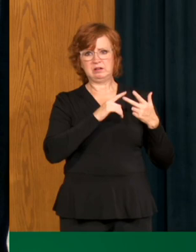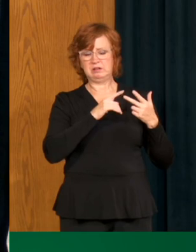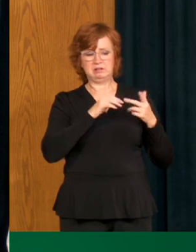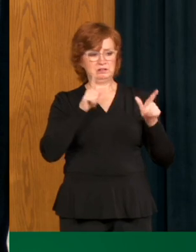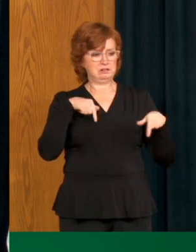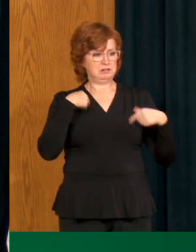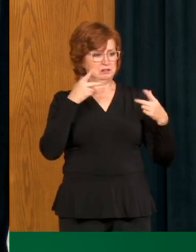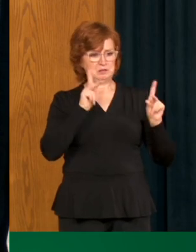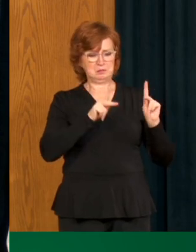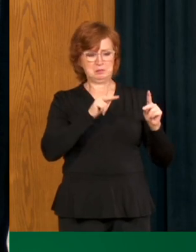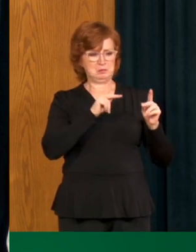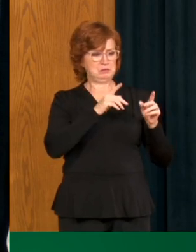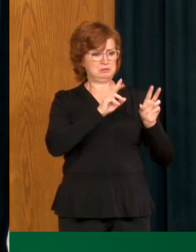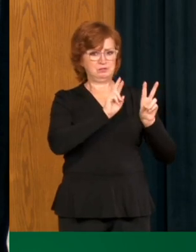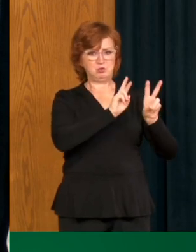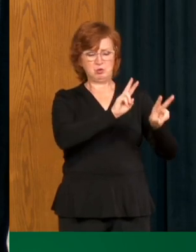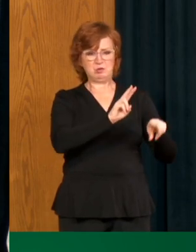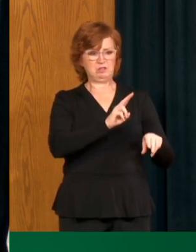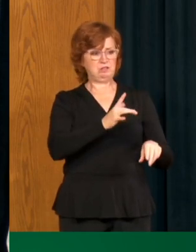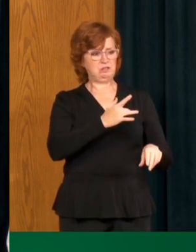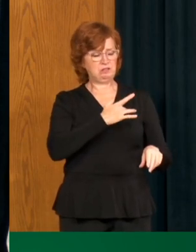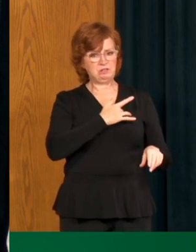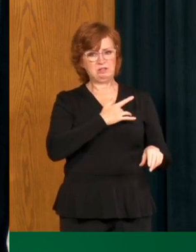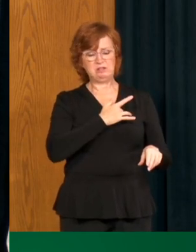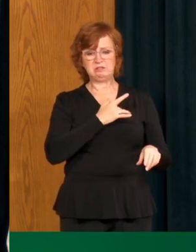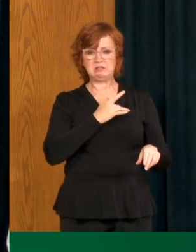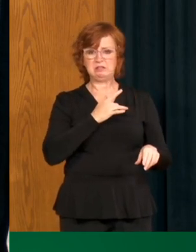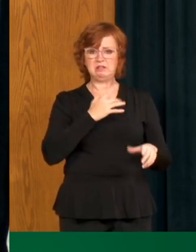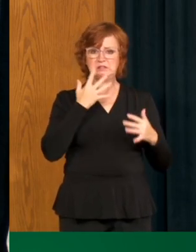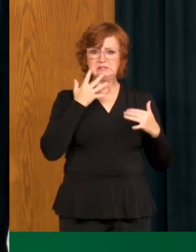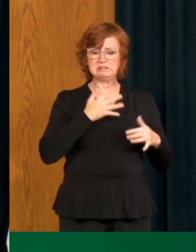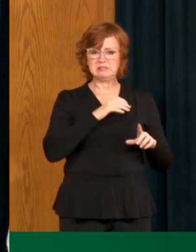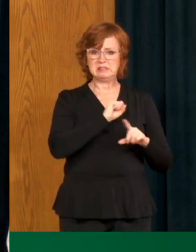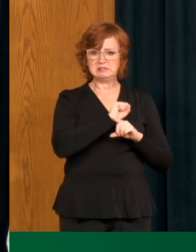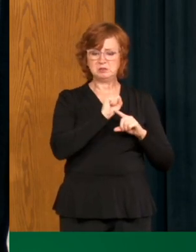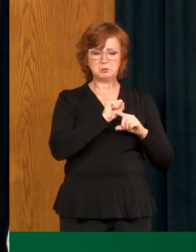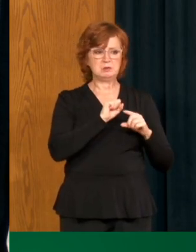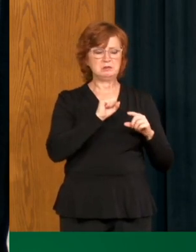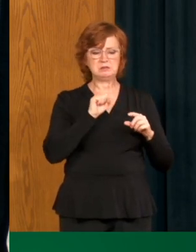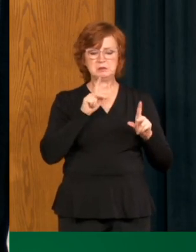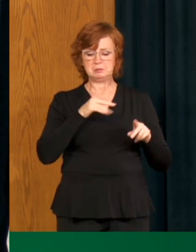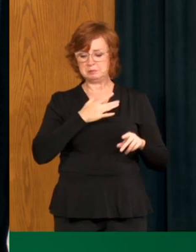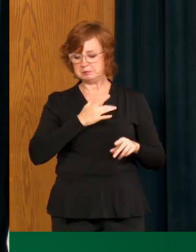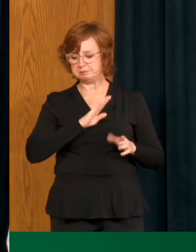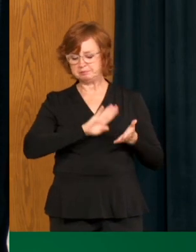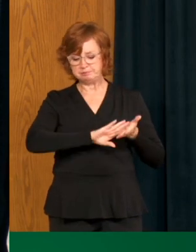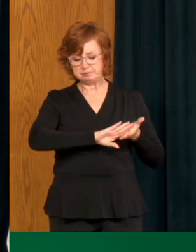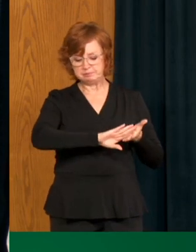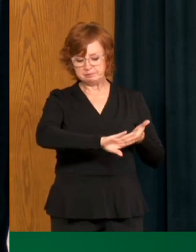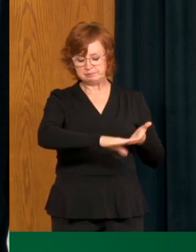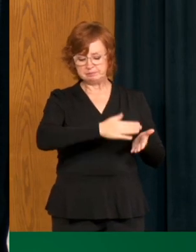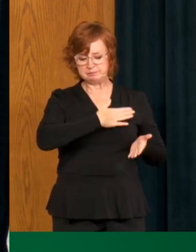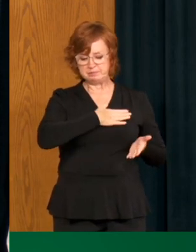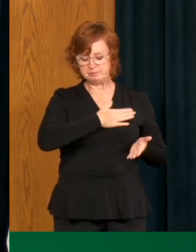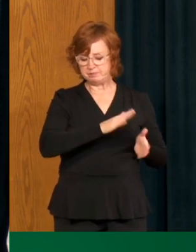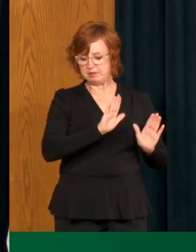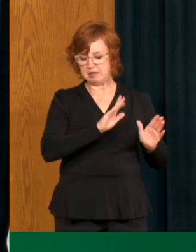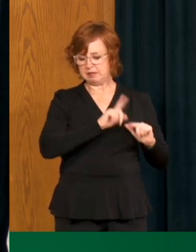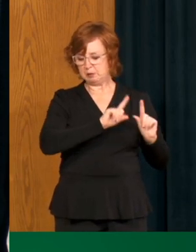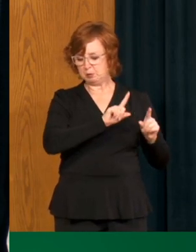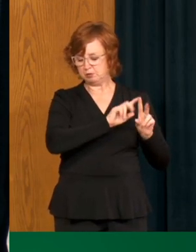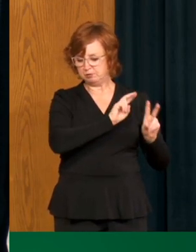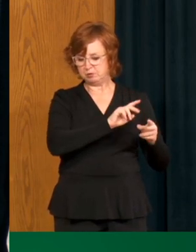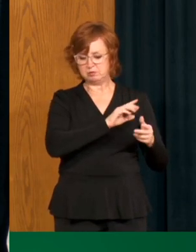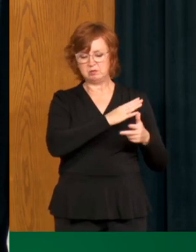course of the last number of months and likely going to have to forego those in for the months into the future. There's people that have not seen